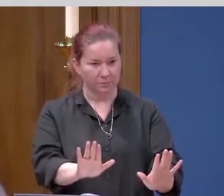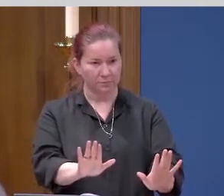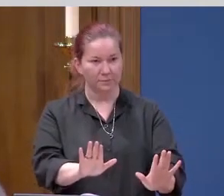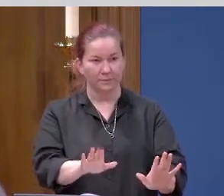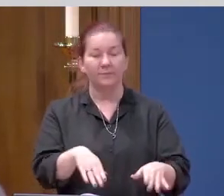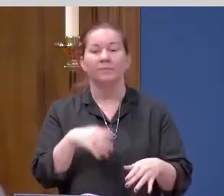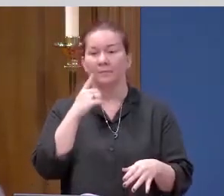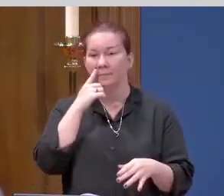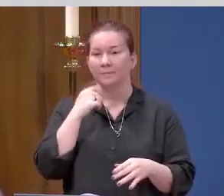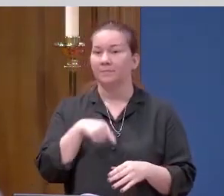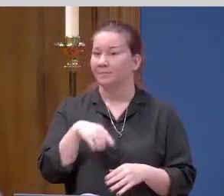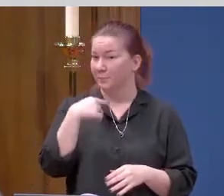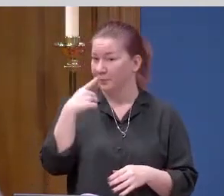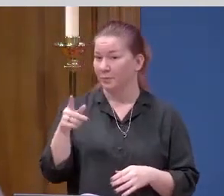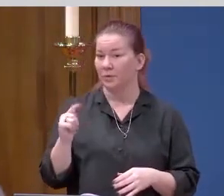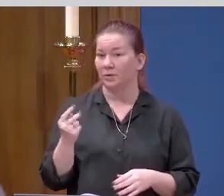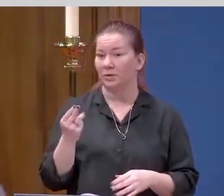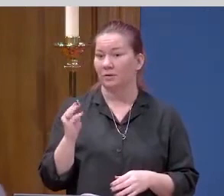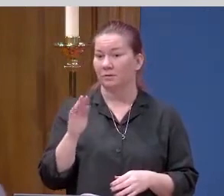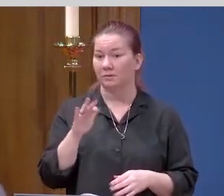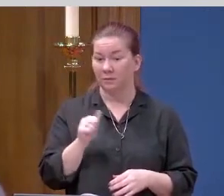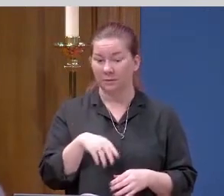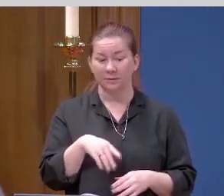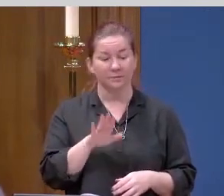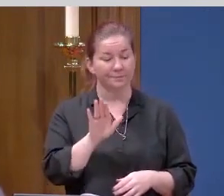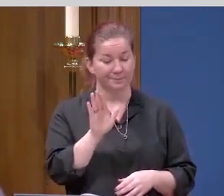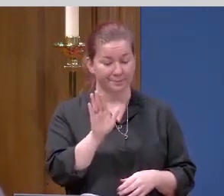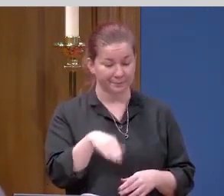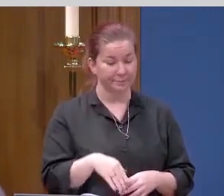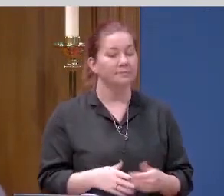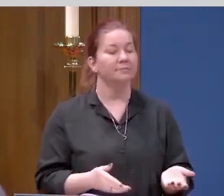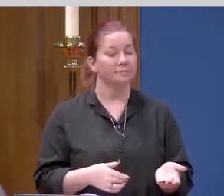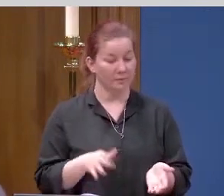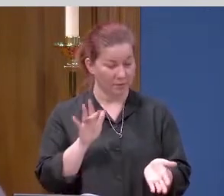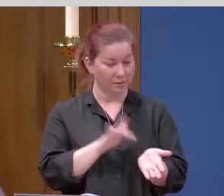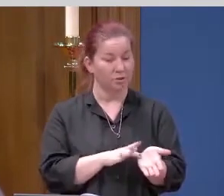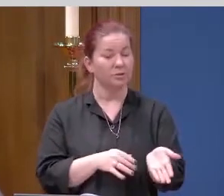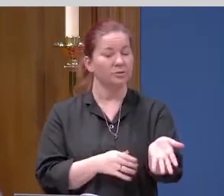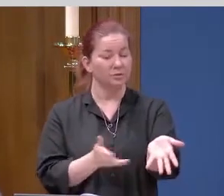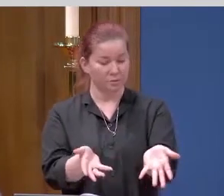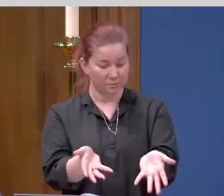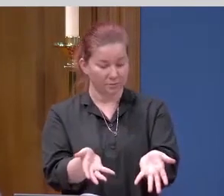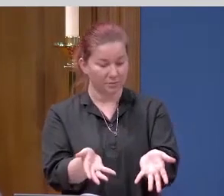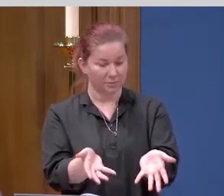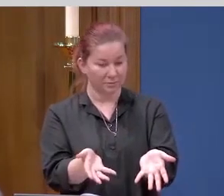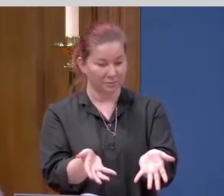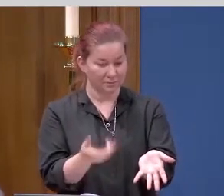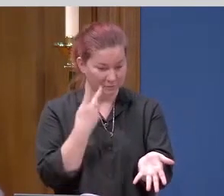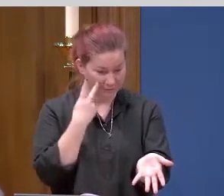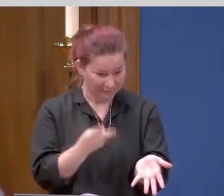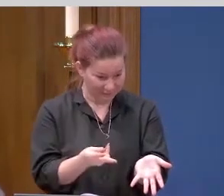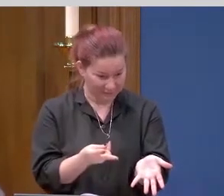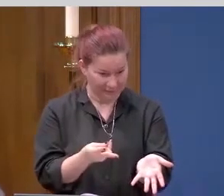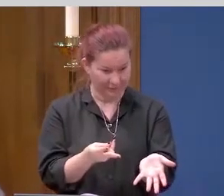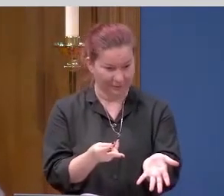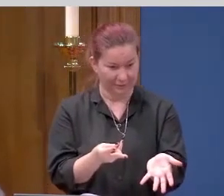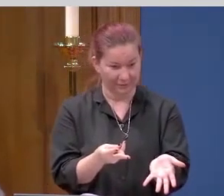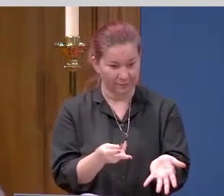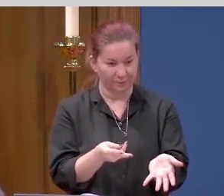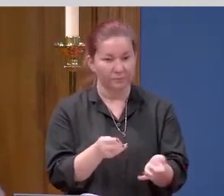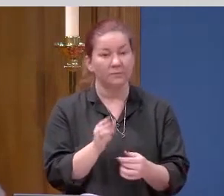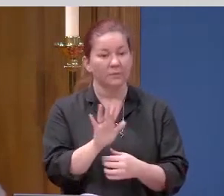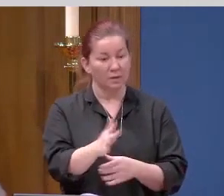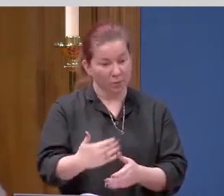Then he said to Thomas, Put your finger here and see my hand. Reach out your